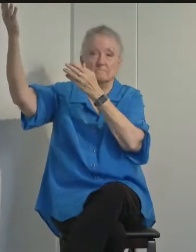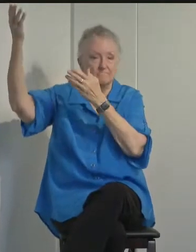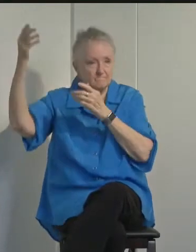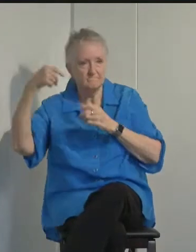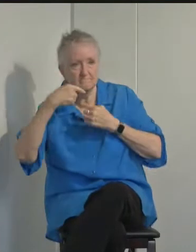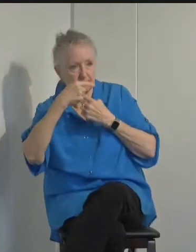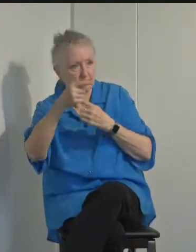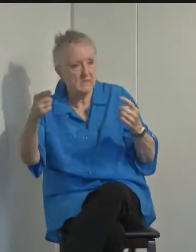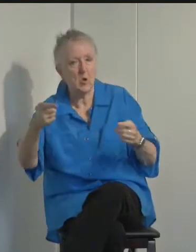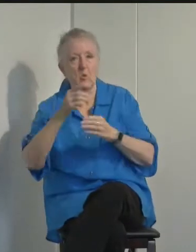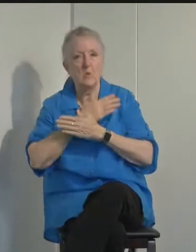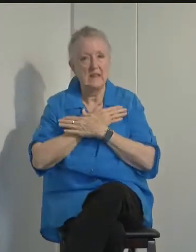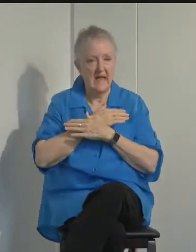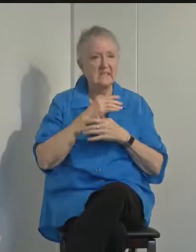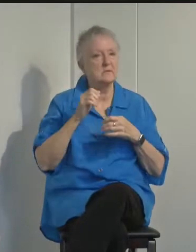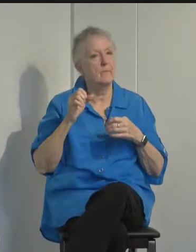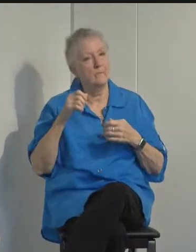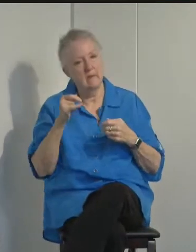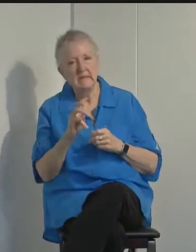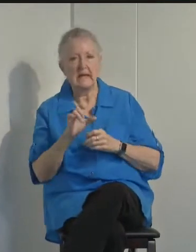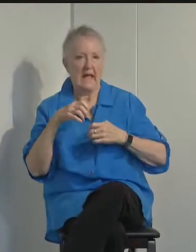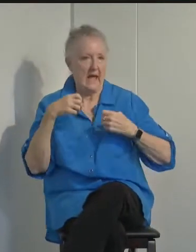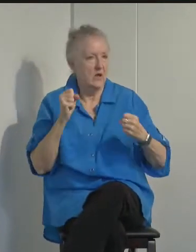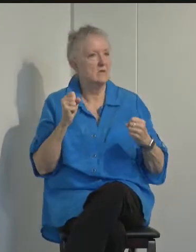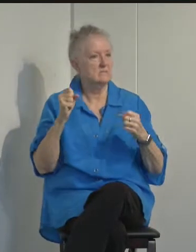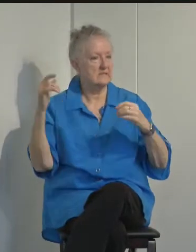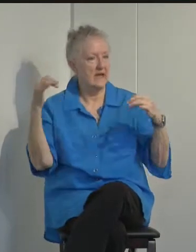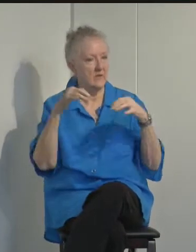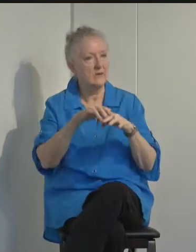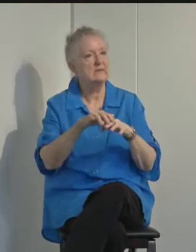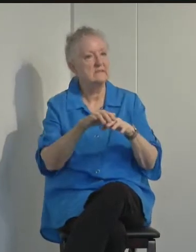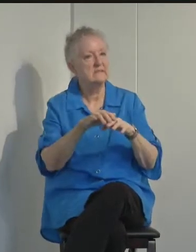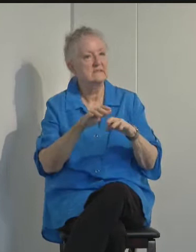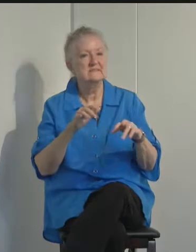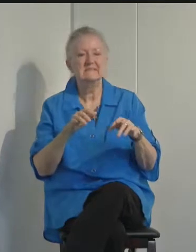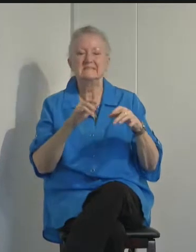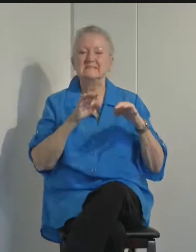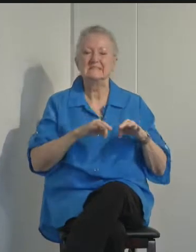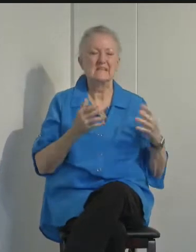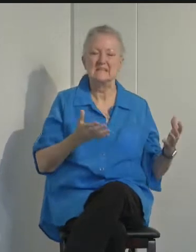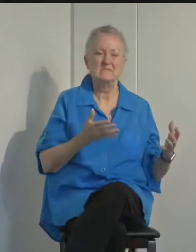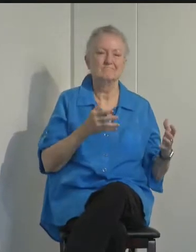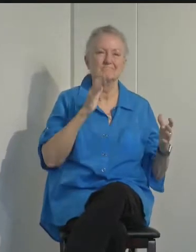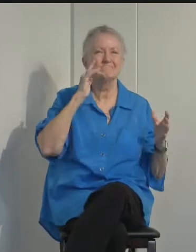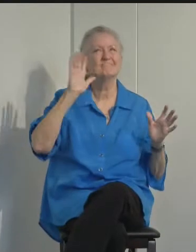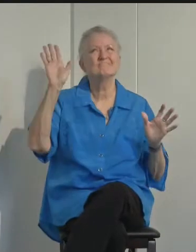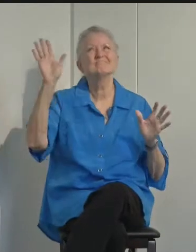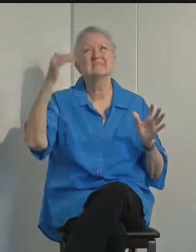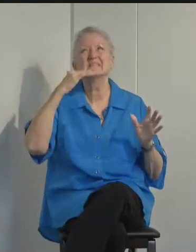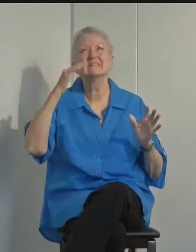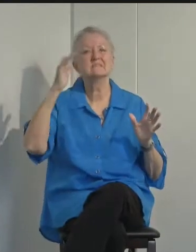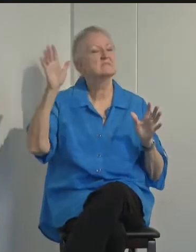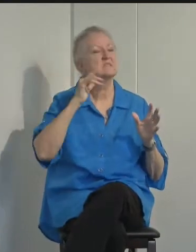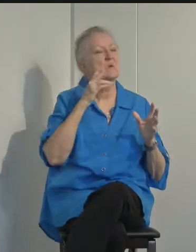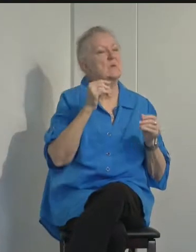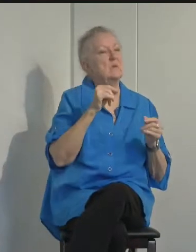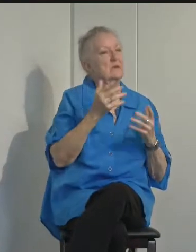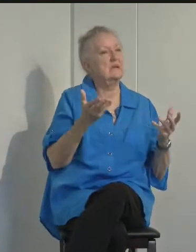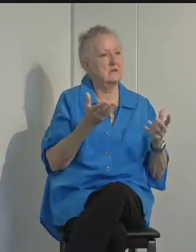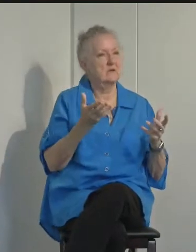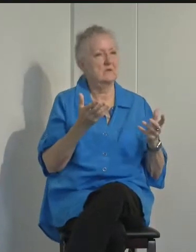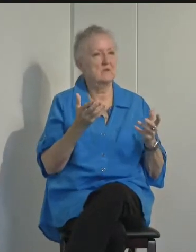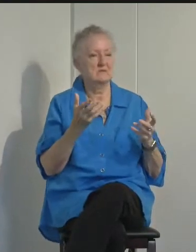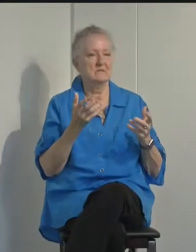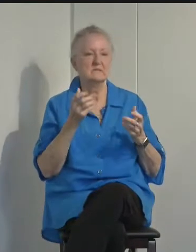The County of Santa Barbara's Public Health Department has decided to not loosen our local health officer guidance regarding gatherings at this